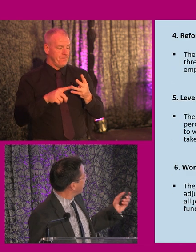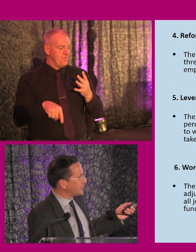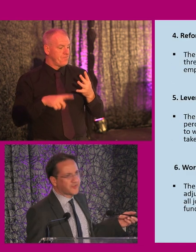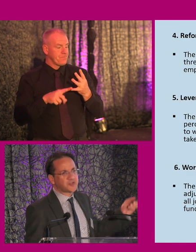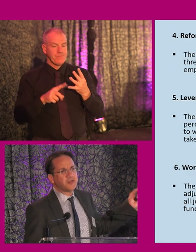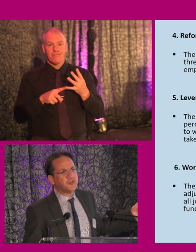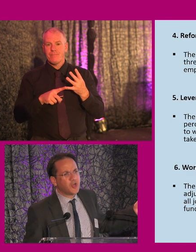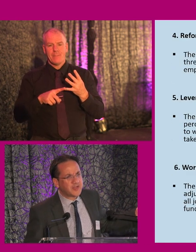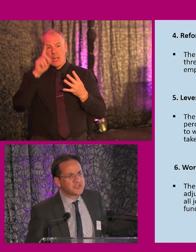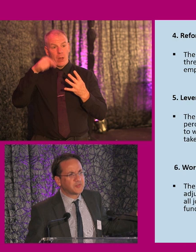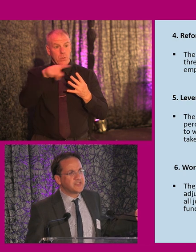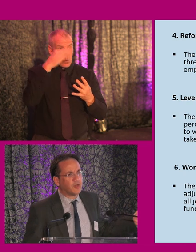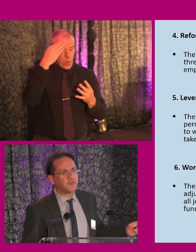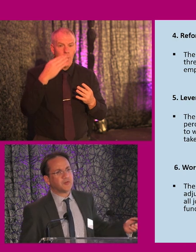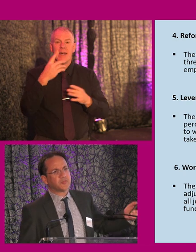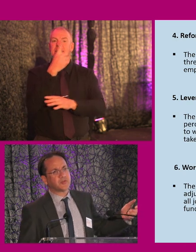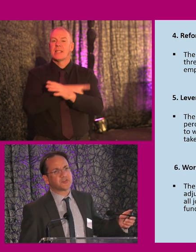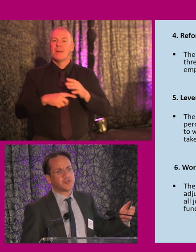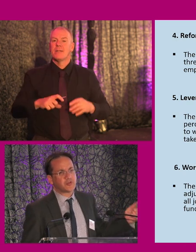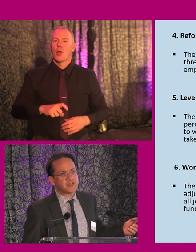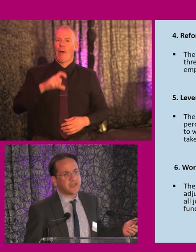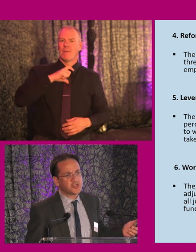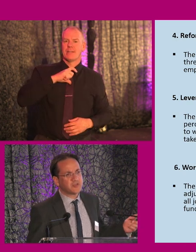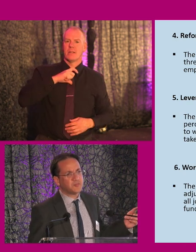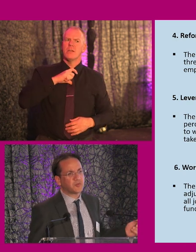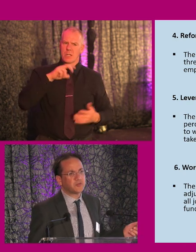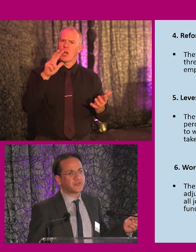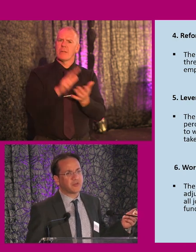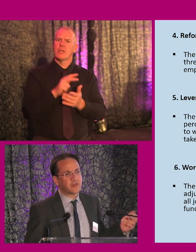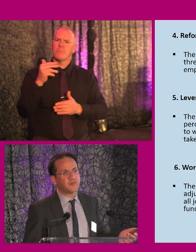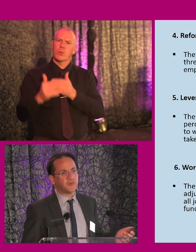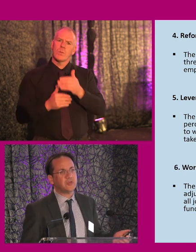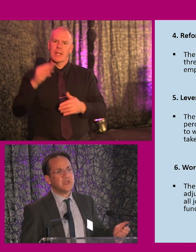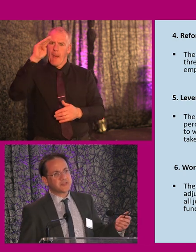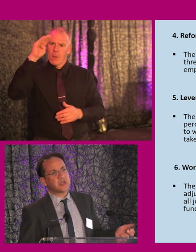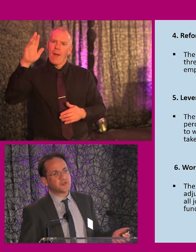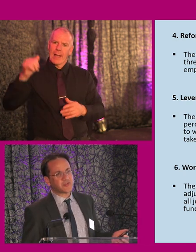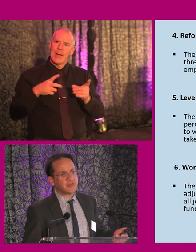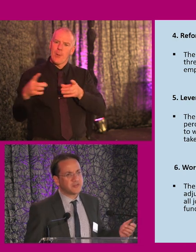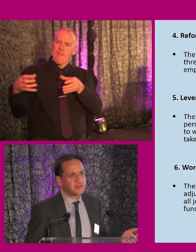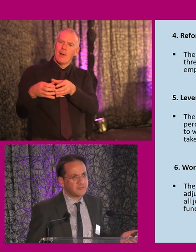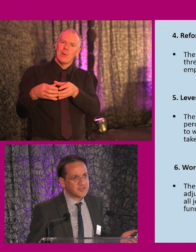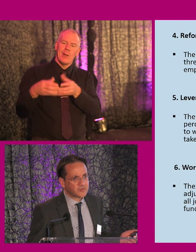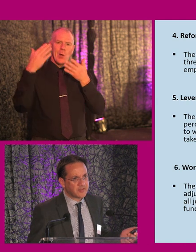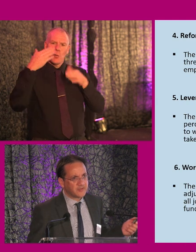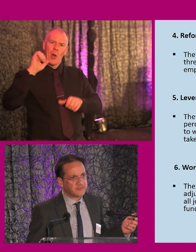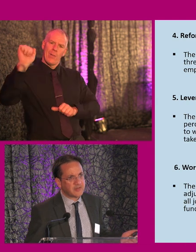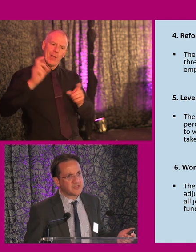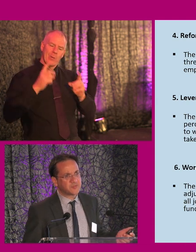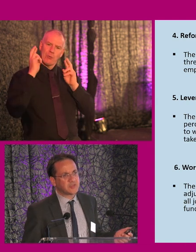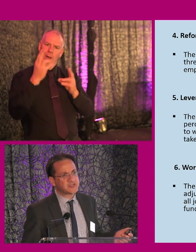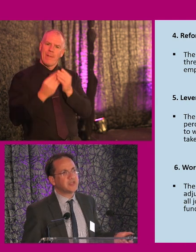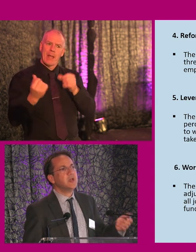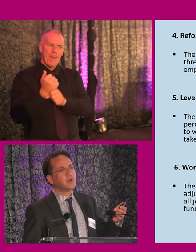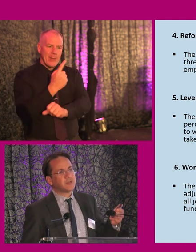The fourth is, I don't know if you know about disability confident, but this is an accreditation that employers can go for to demonstrate they're doing the right sort of things around